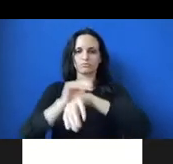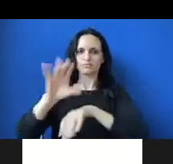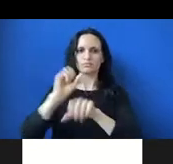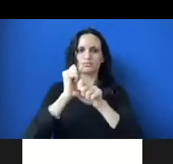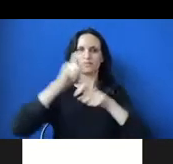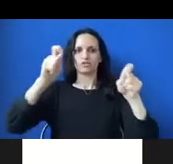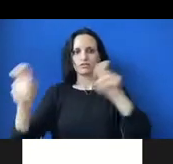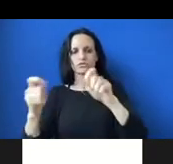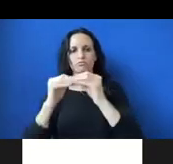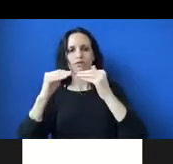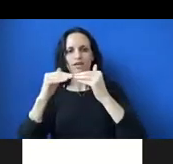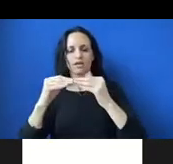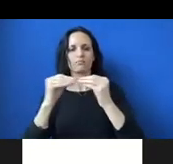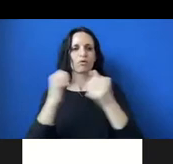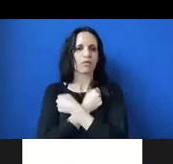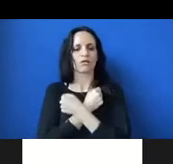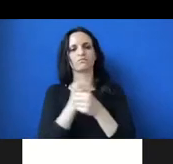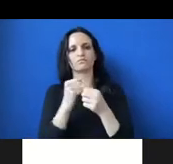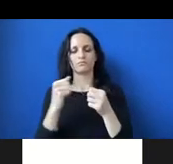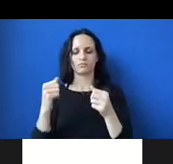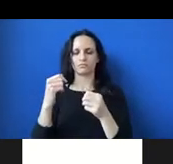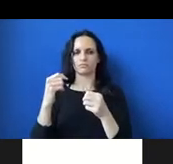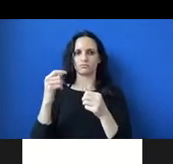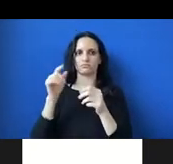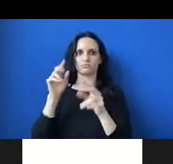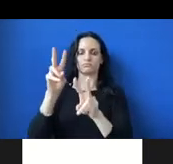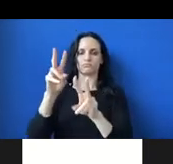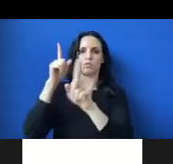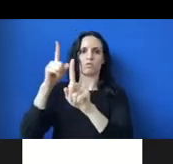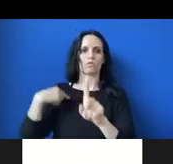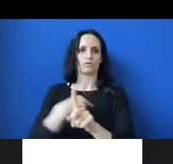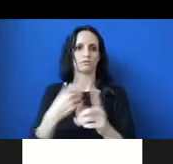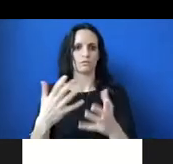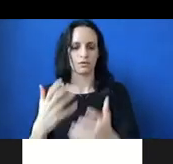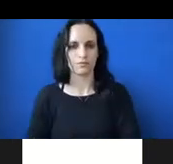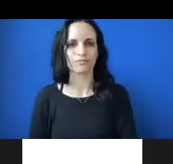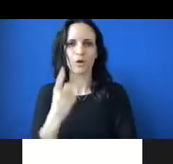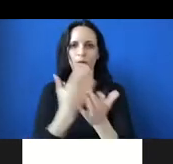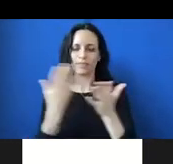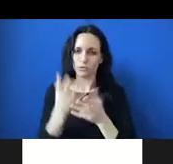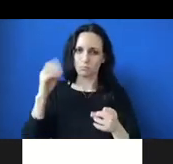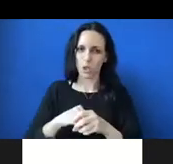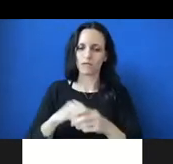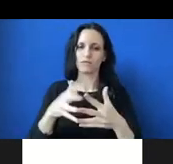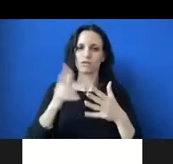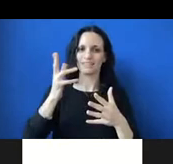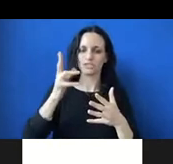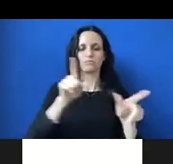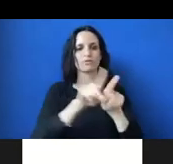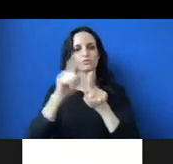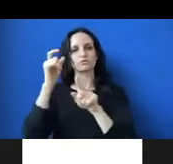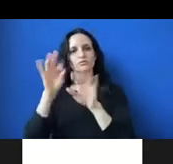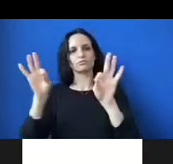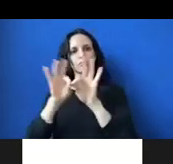be a part of. I think it's one thing to know American history, but it's another thing to understand how that history sets up